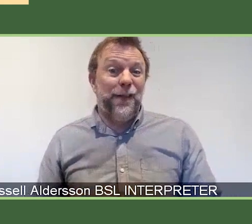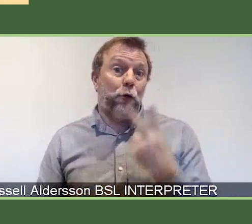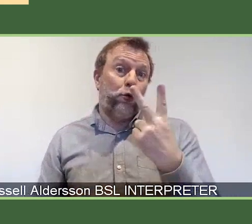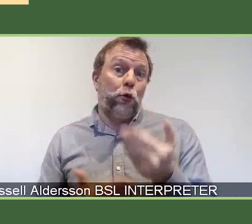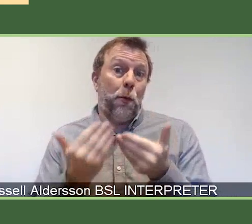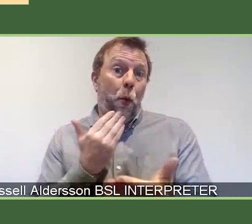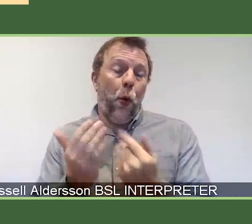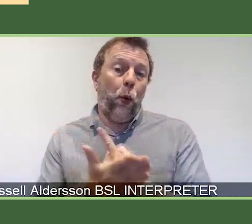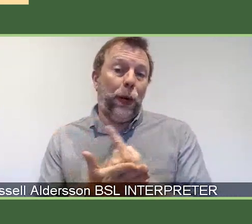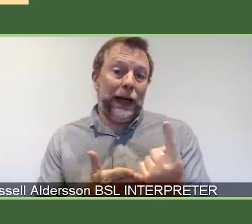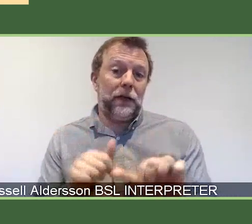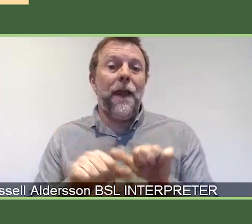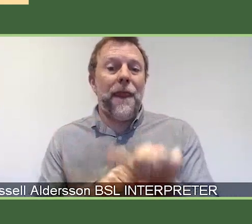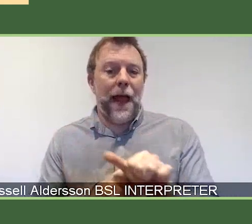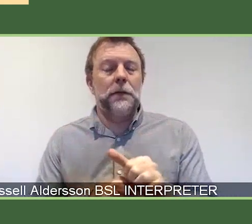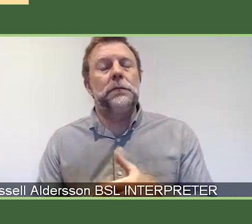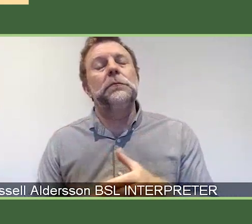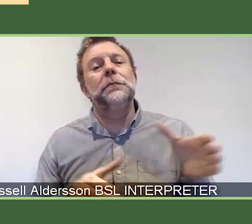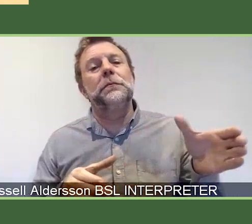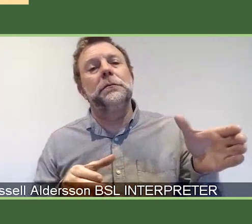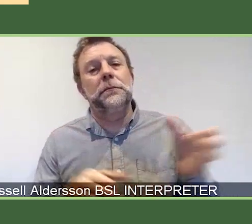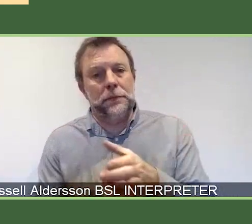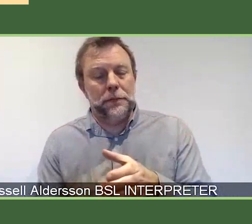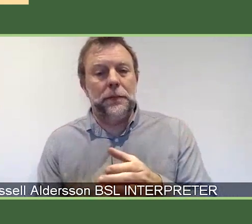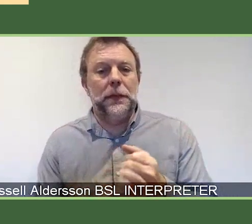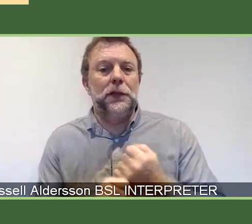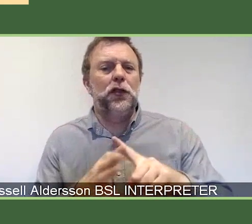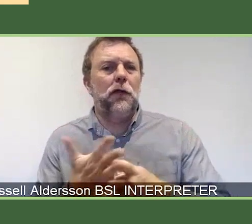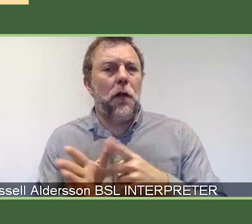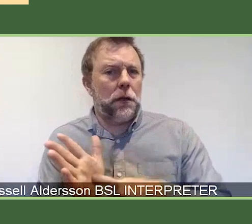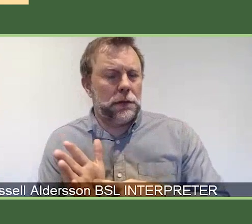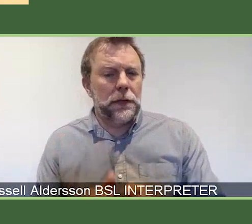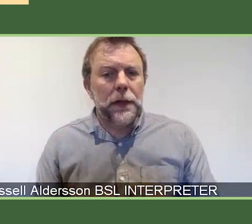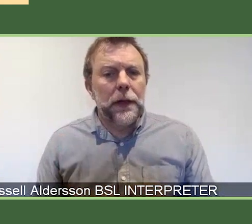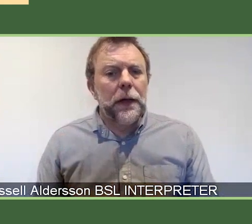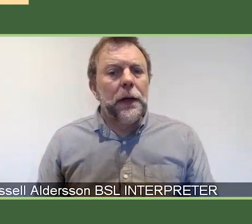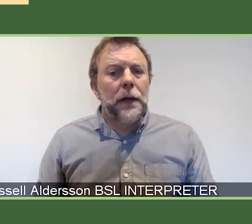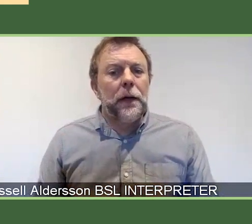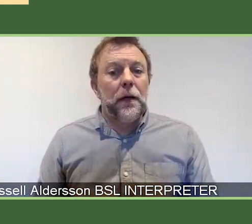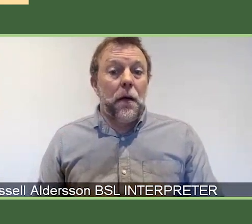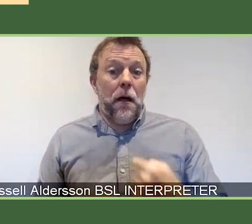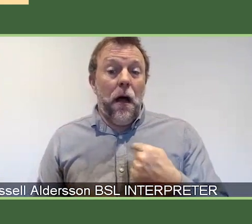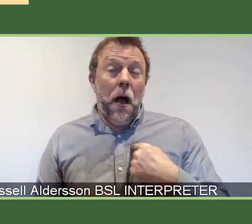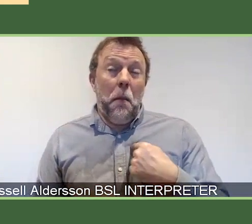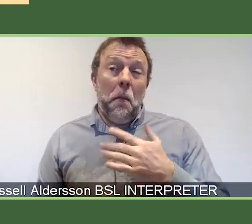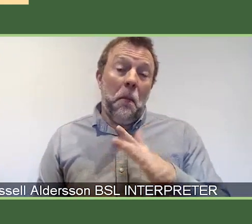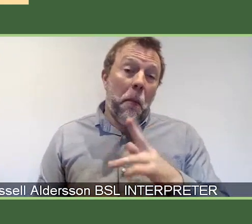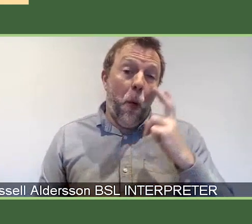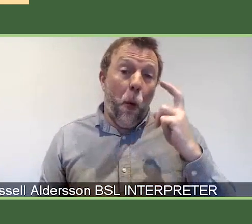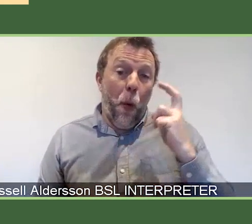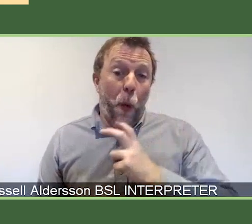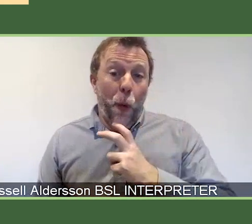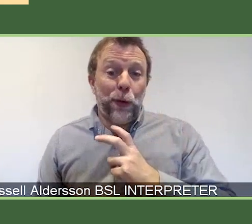Then my place will be taken by Gerald Moore. I'm an oldish white man.